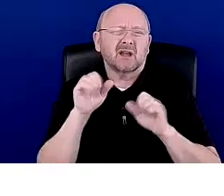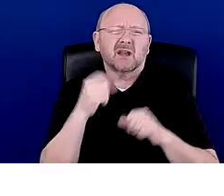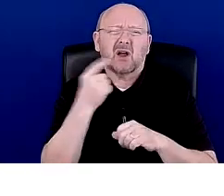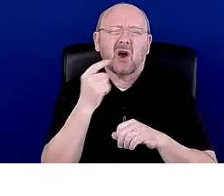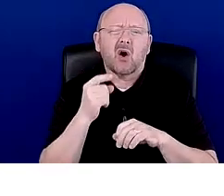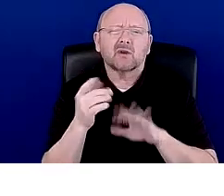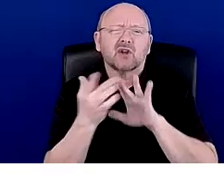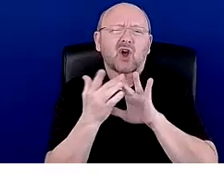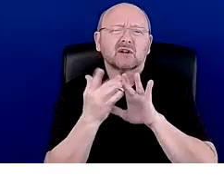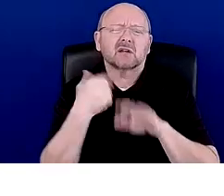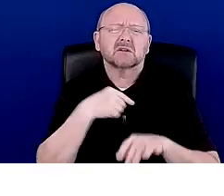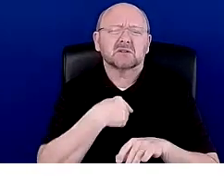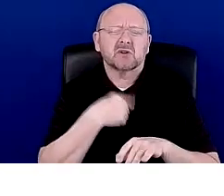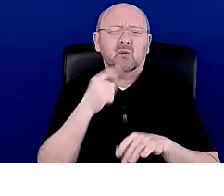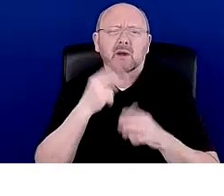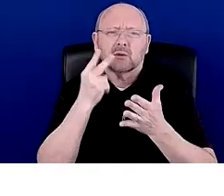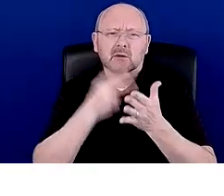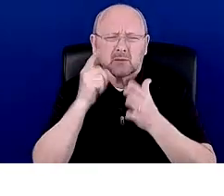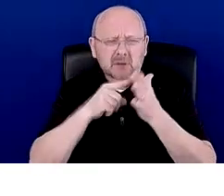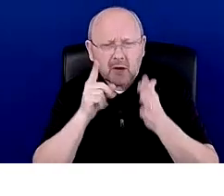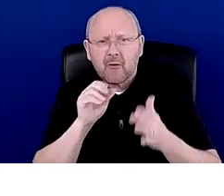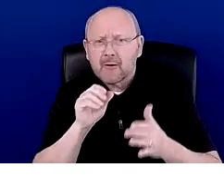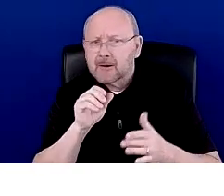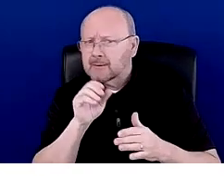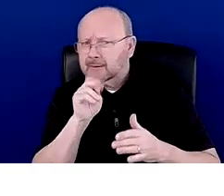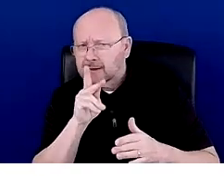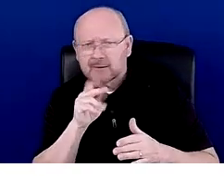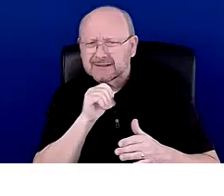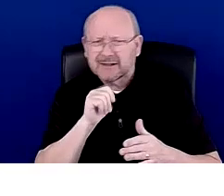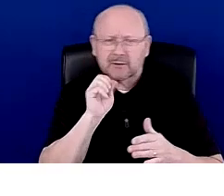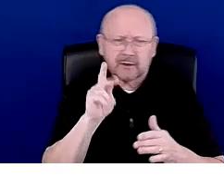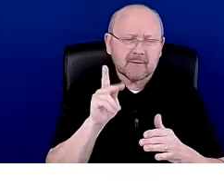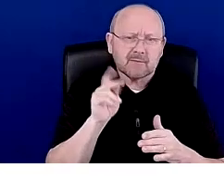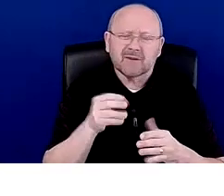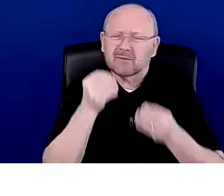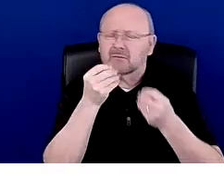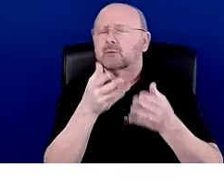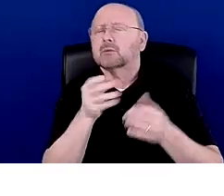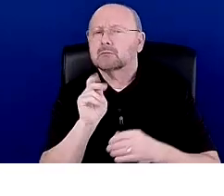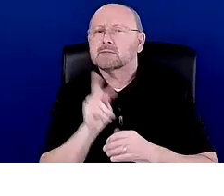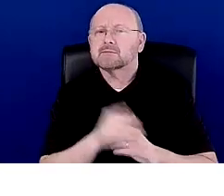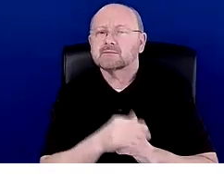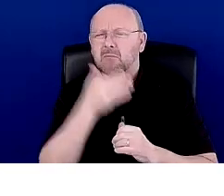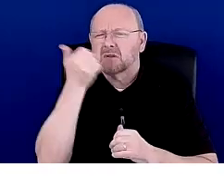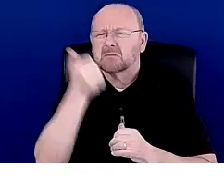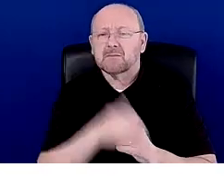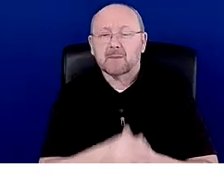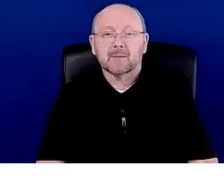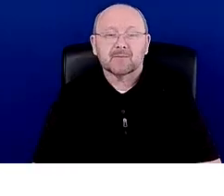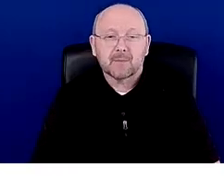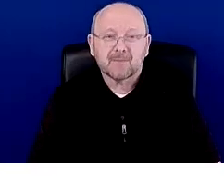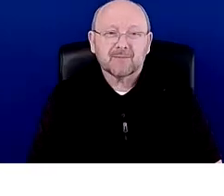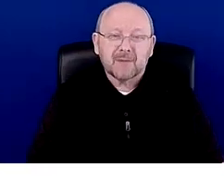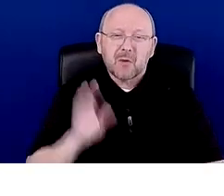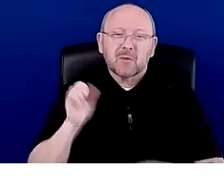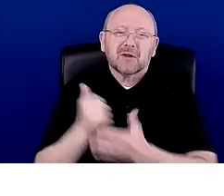contact us and we can just double check the say like, yeah, no, I wouldn't, I wouldn't rely on that. And yeah. Cause we can, we can help with